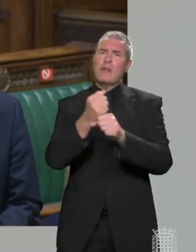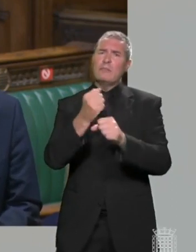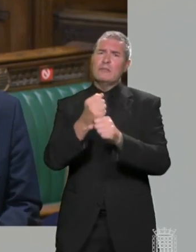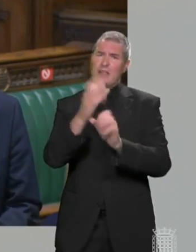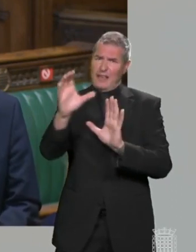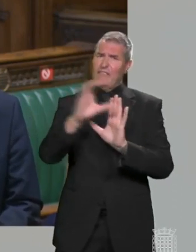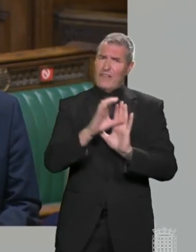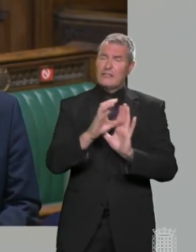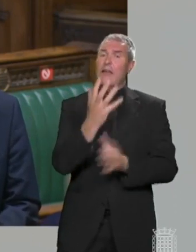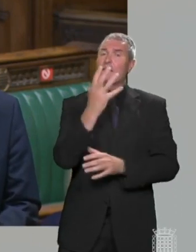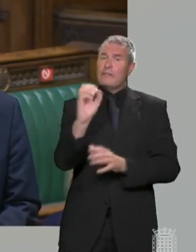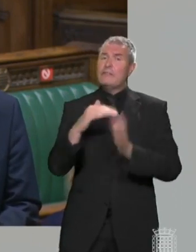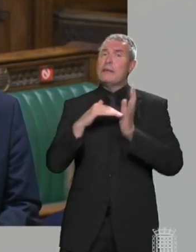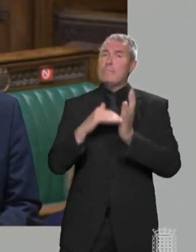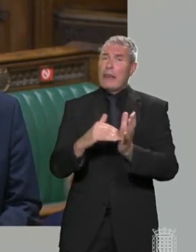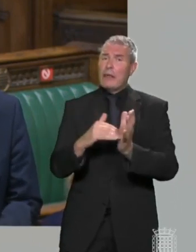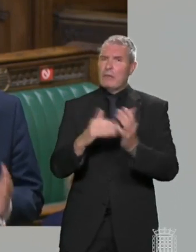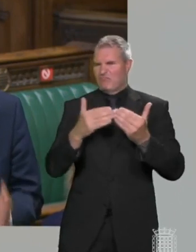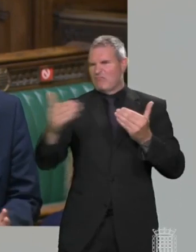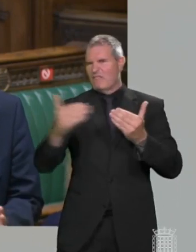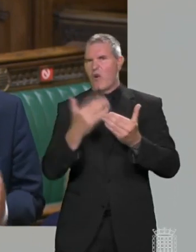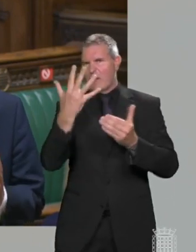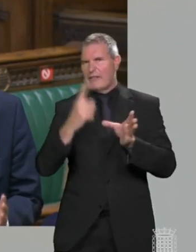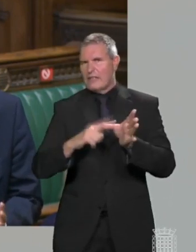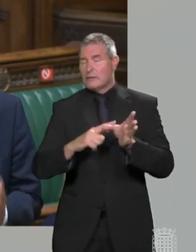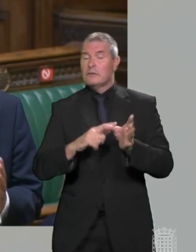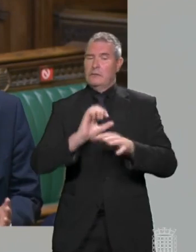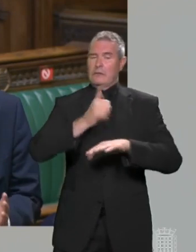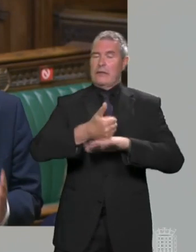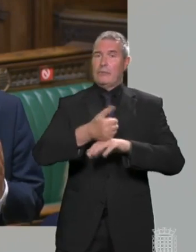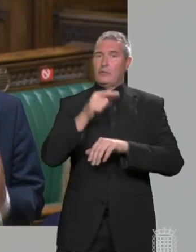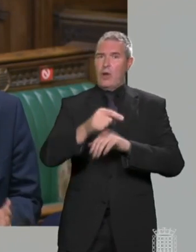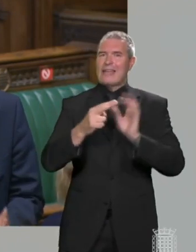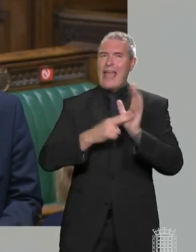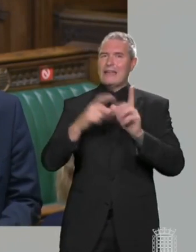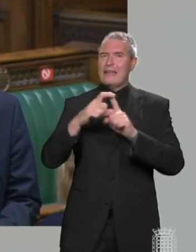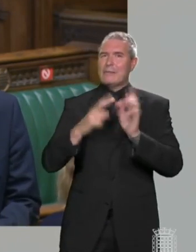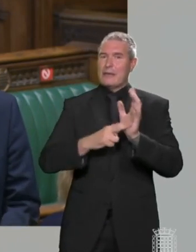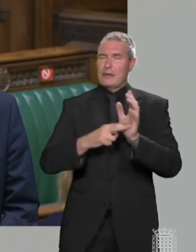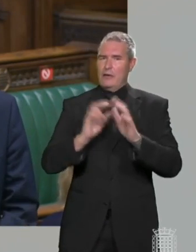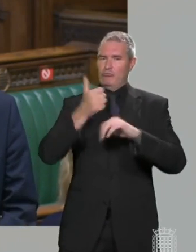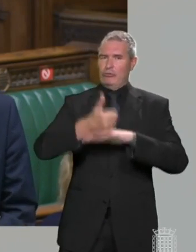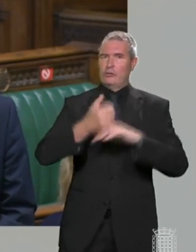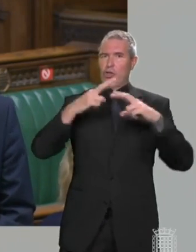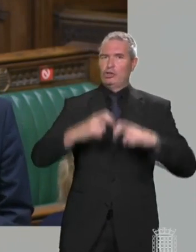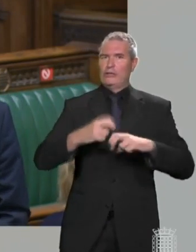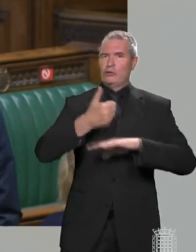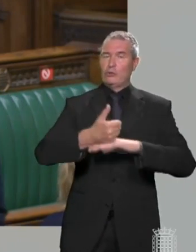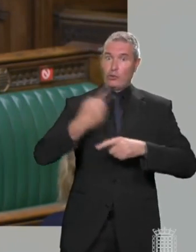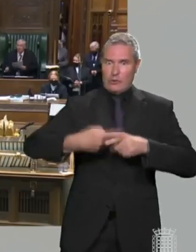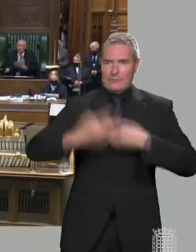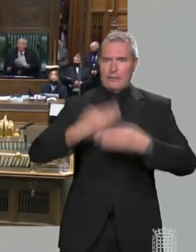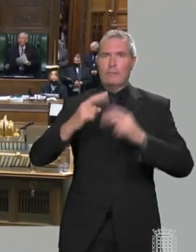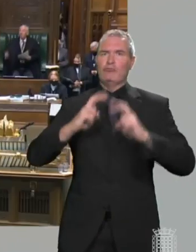investing £50 million over five years to establish a virtual MND Research Institute and Accelerate